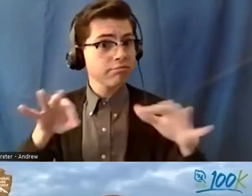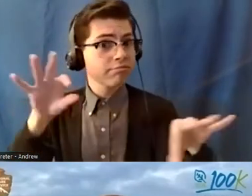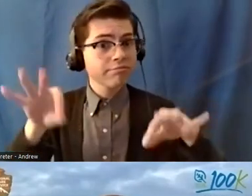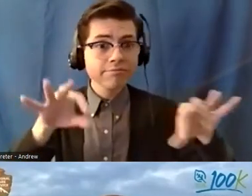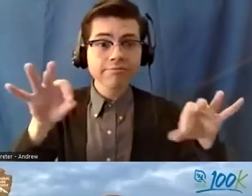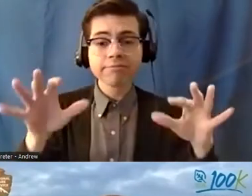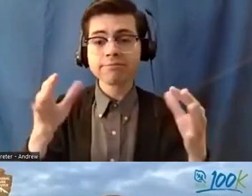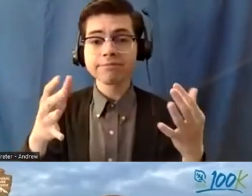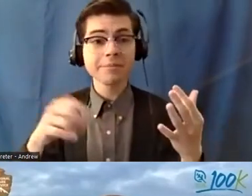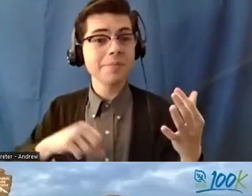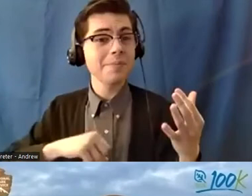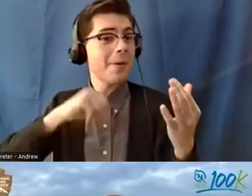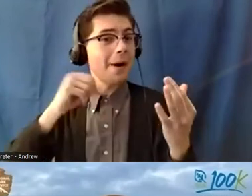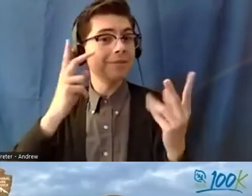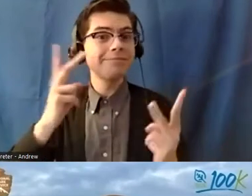experience